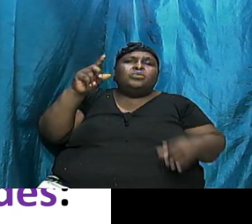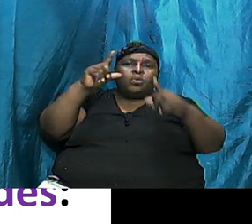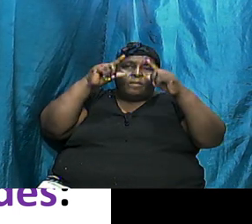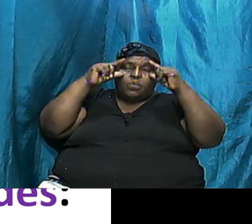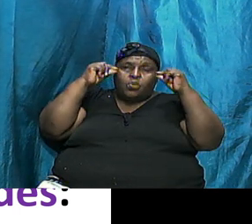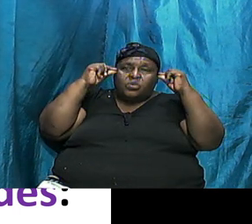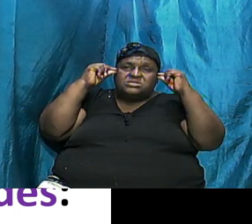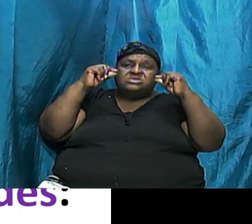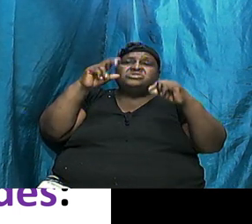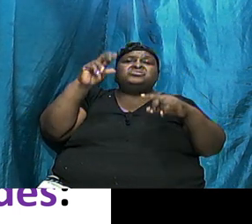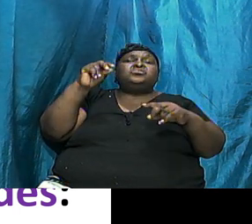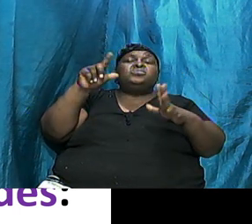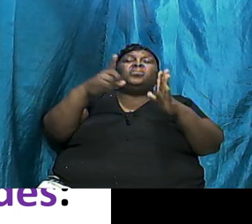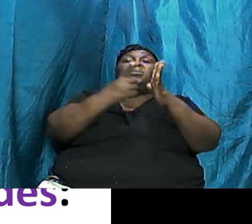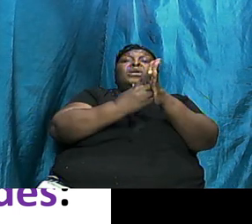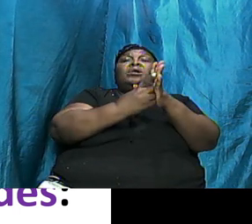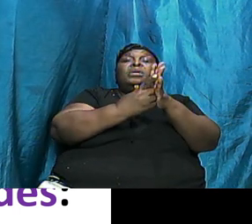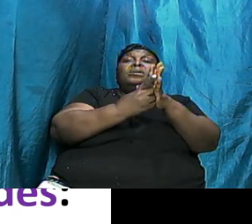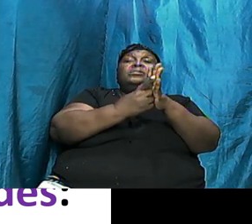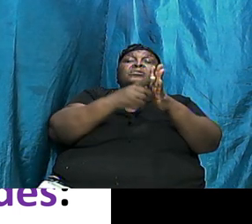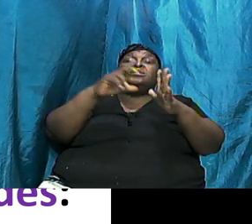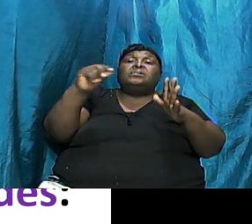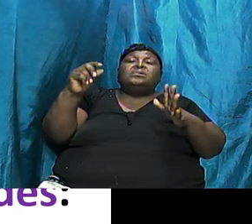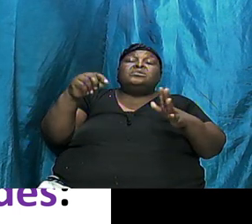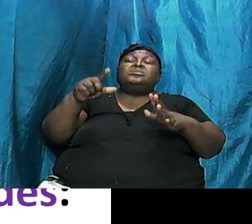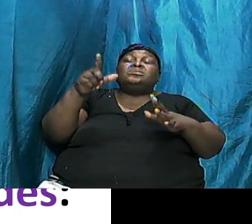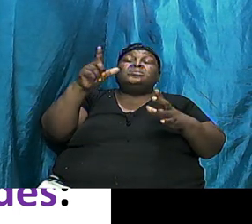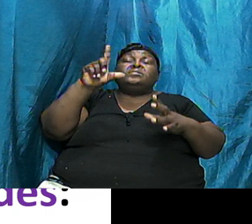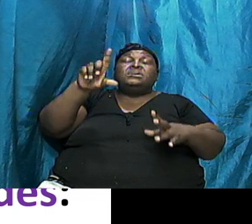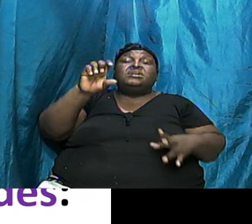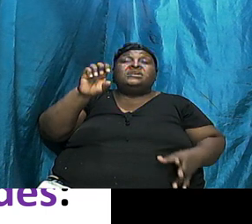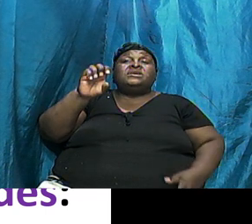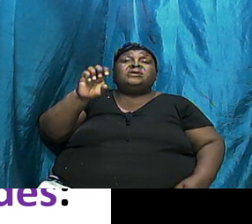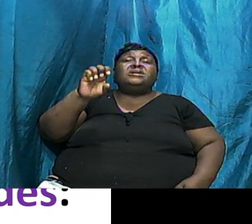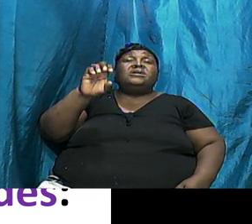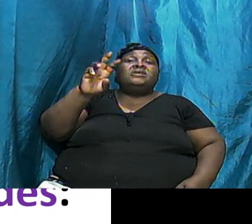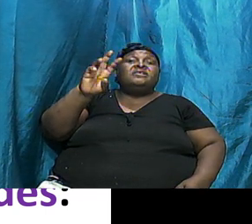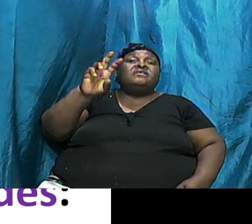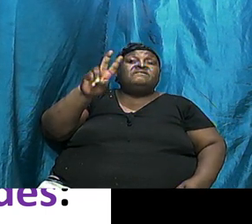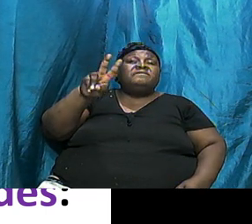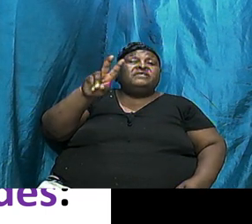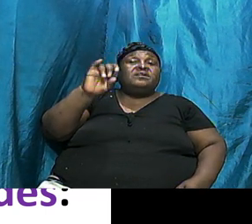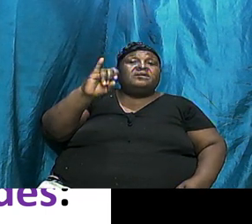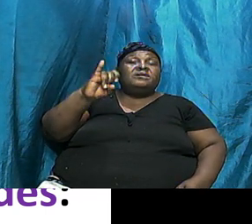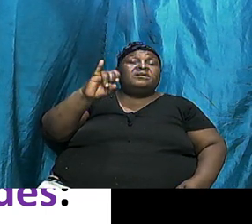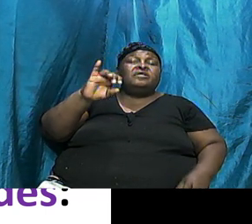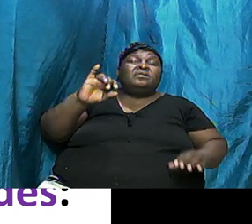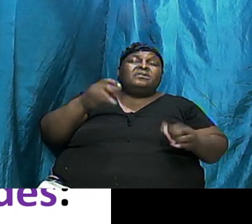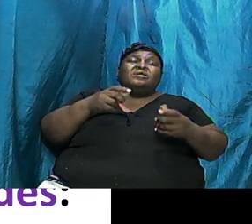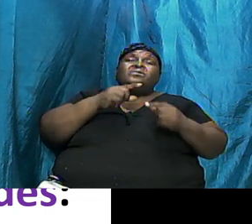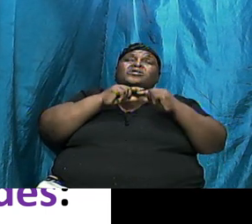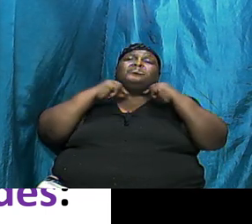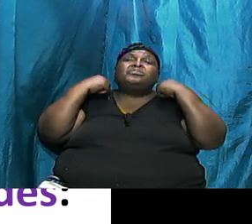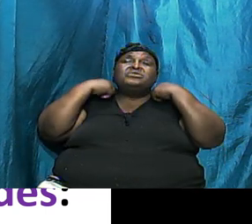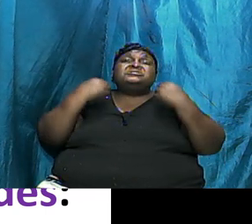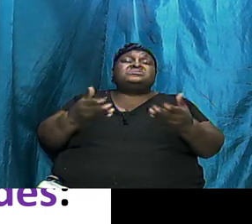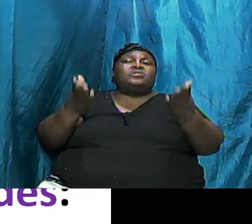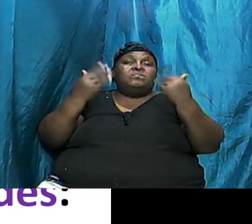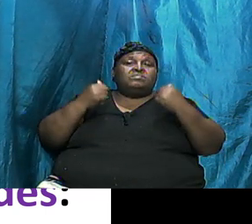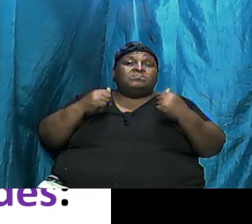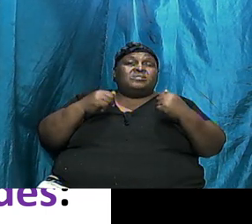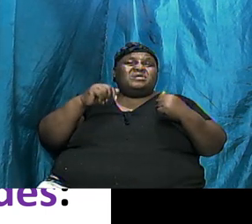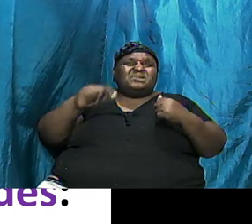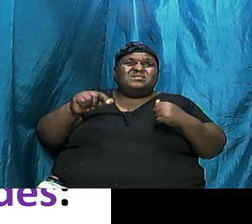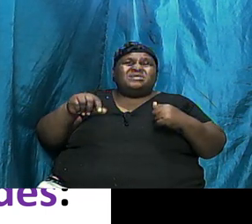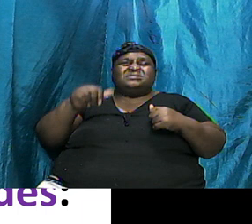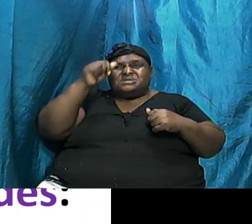And There Was No Law And There Was No Levi From Whom The Priest Came So How Then Was This Man Around In